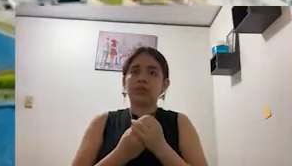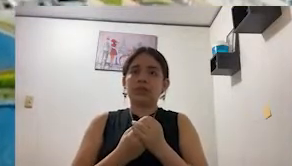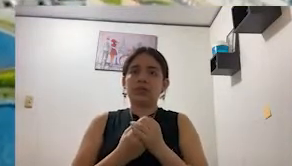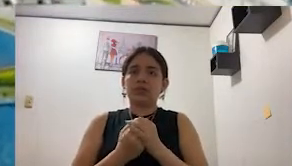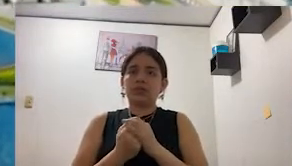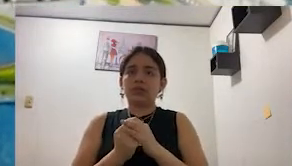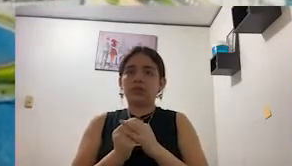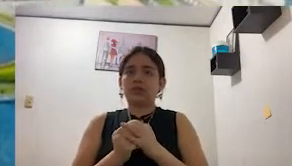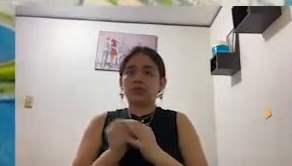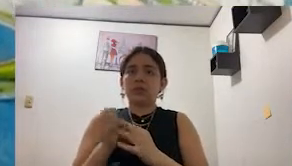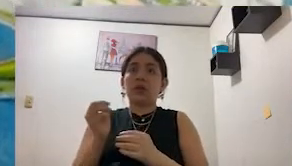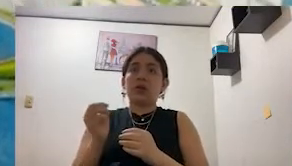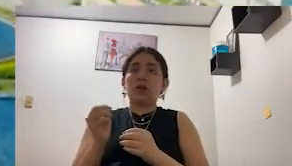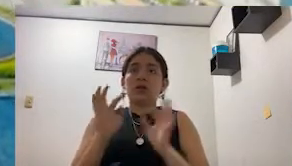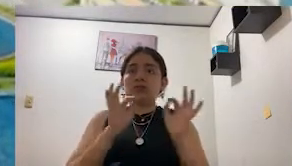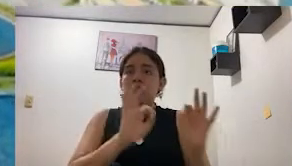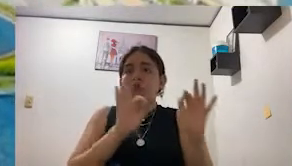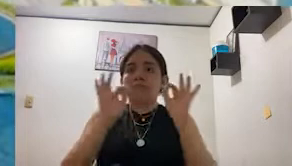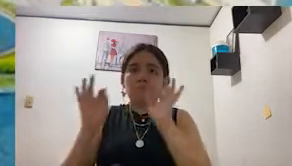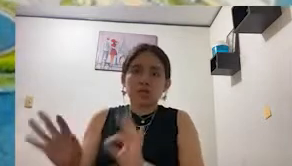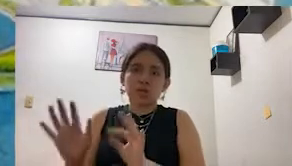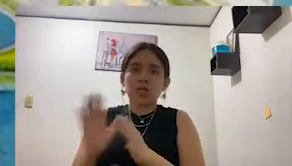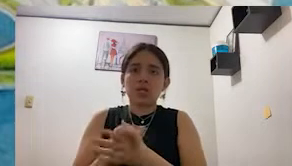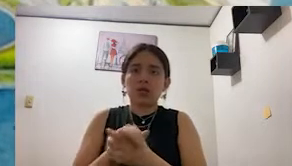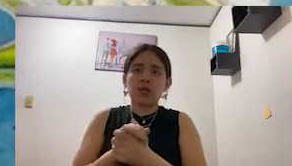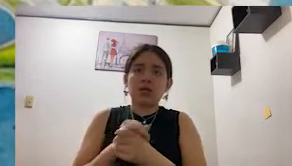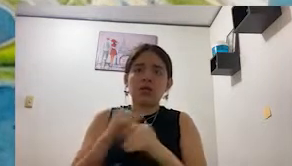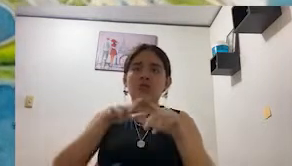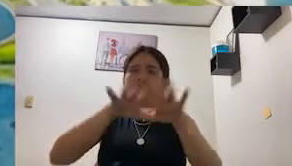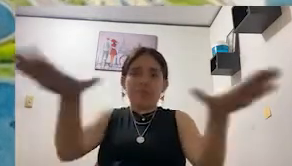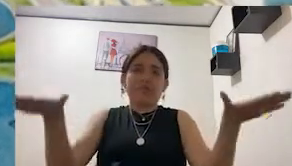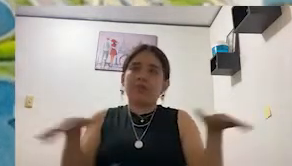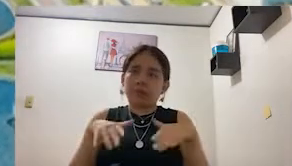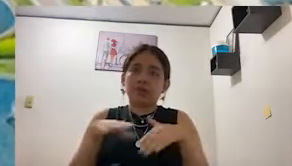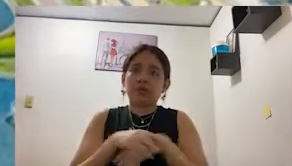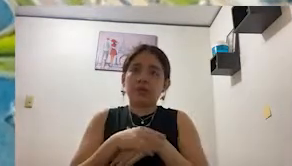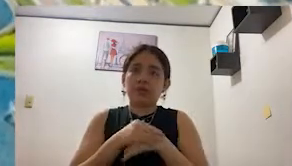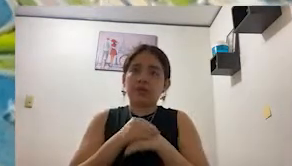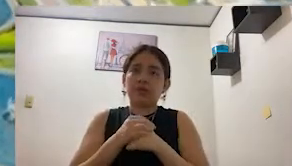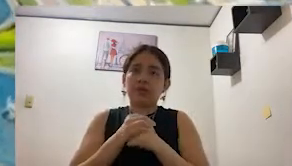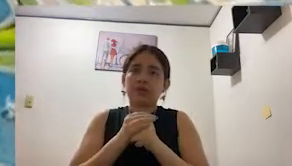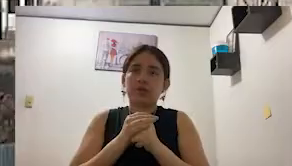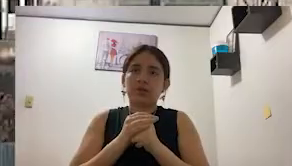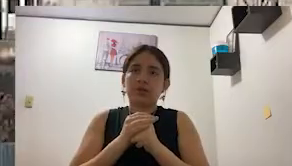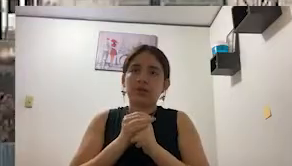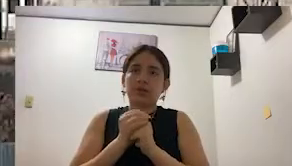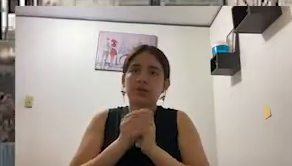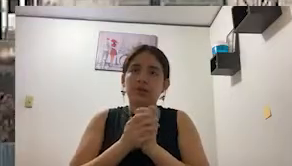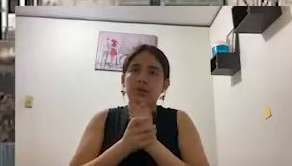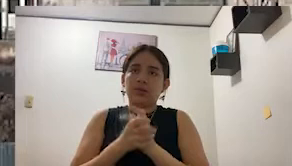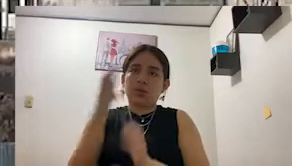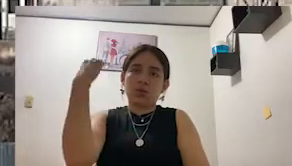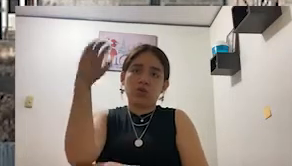charge of solid waste is called Cyclo, and is in charge of the management of solid waste from construction. However,